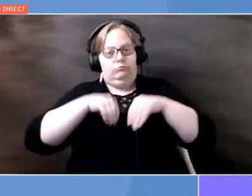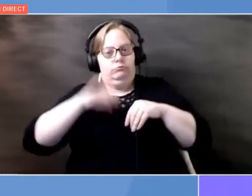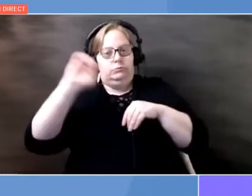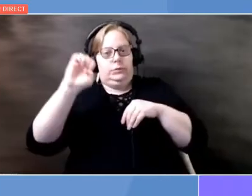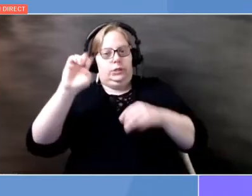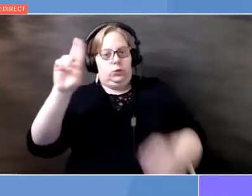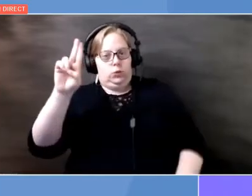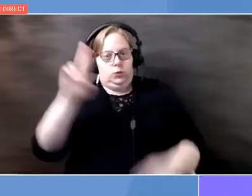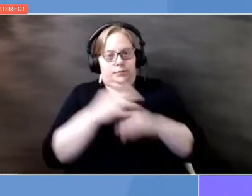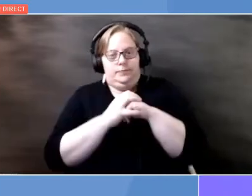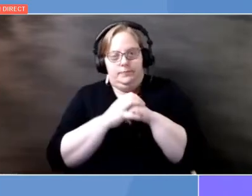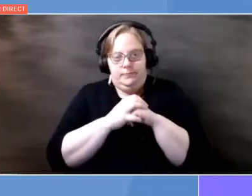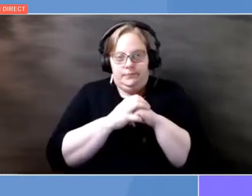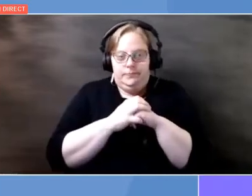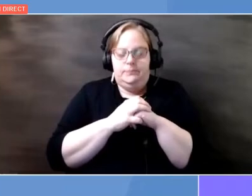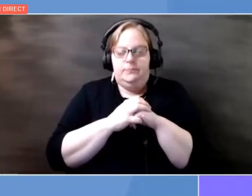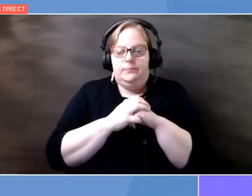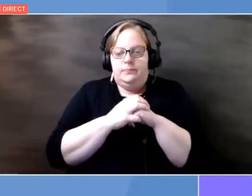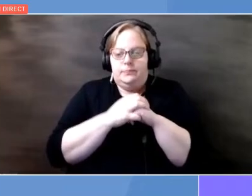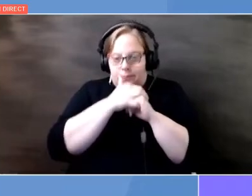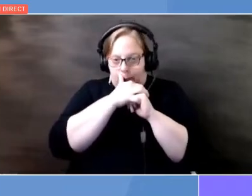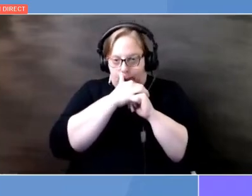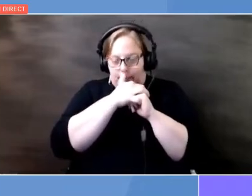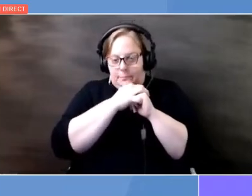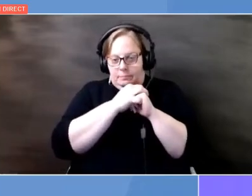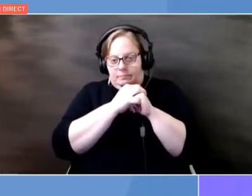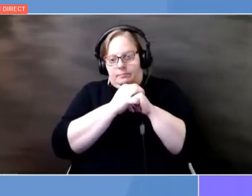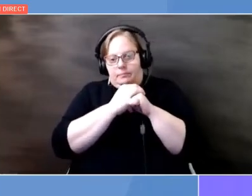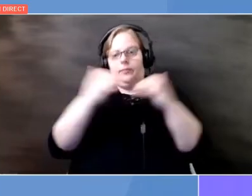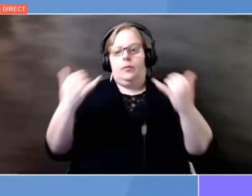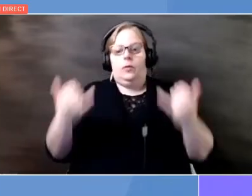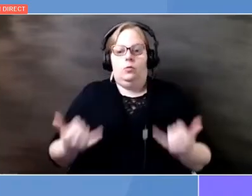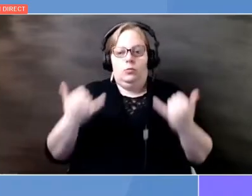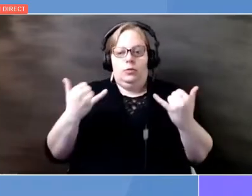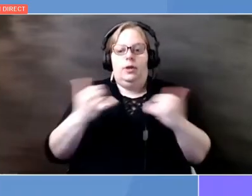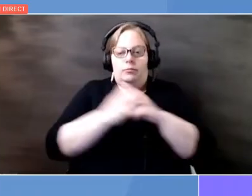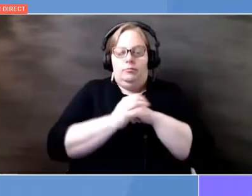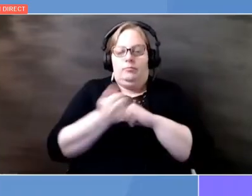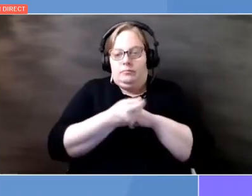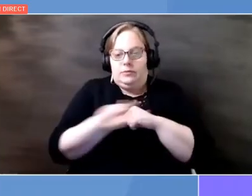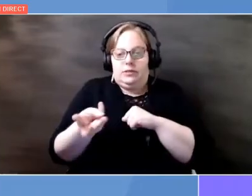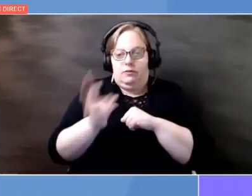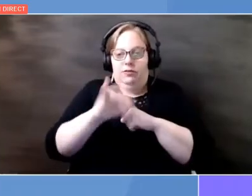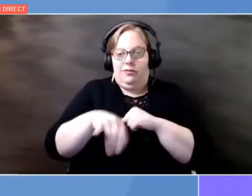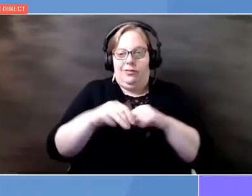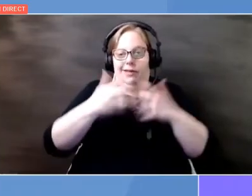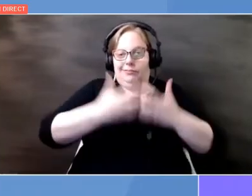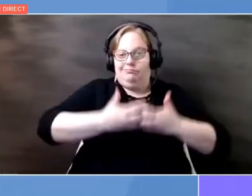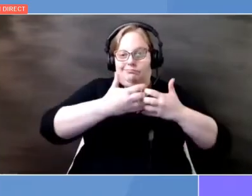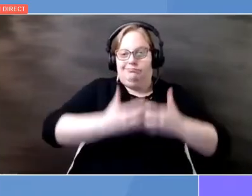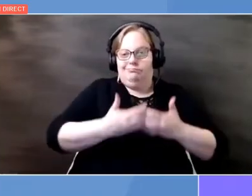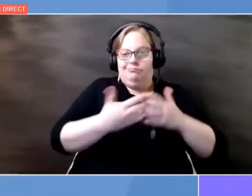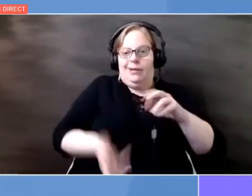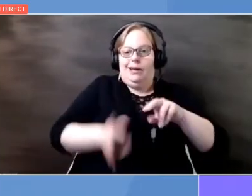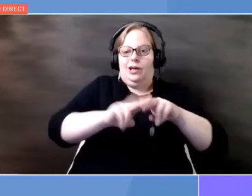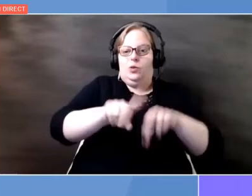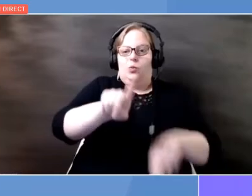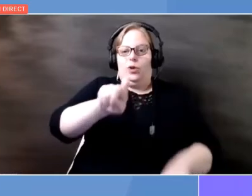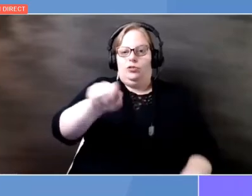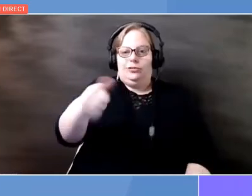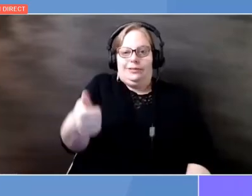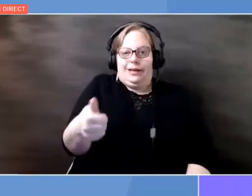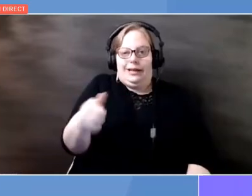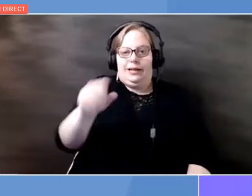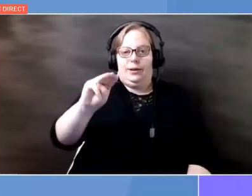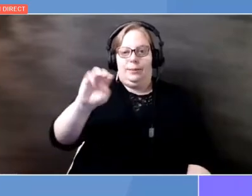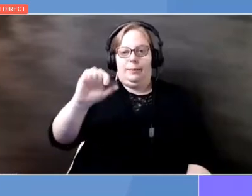facility. Today Cerro Luminador adds 110 megawatts of capacity. It